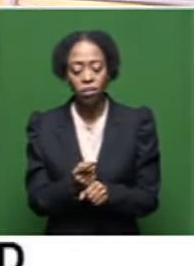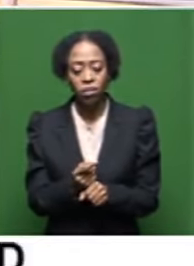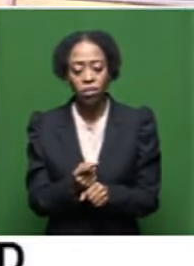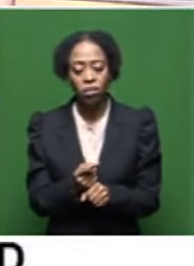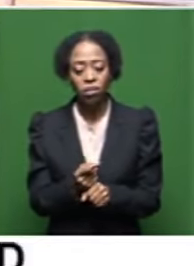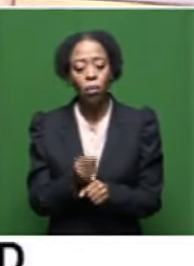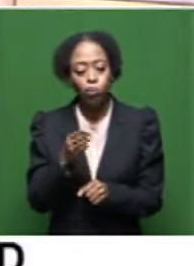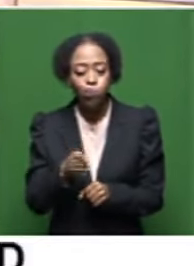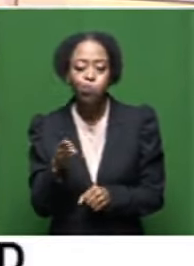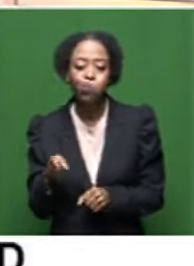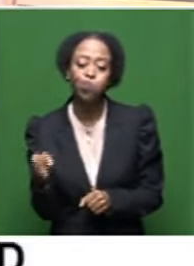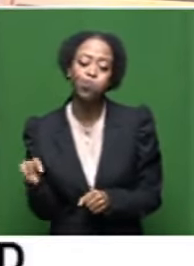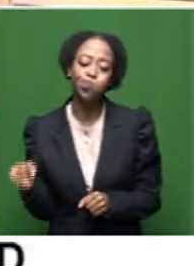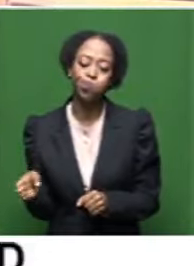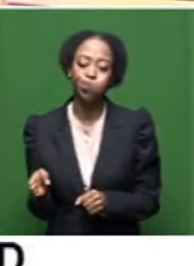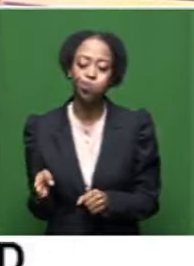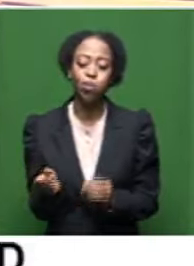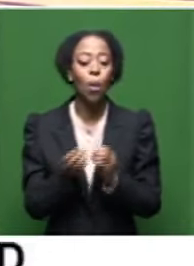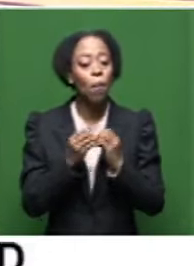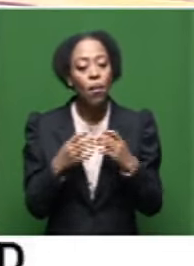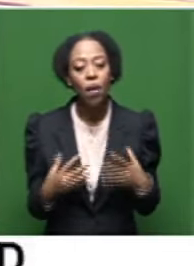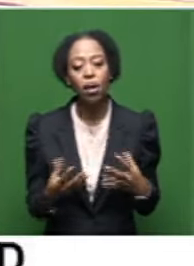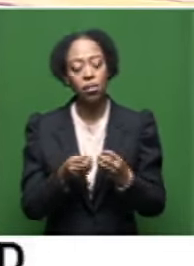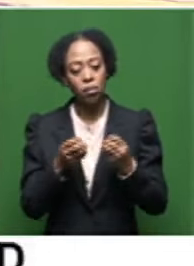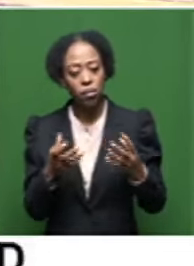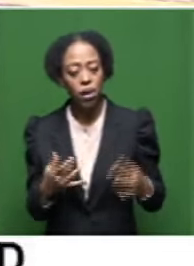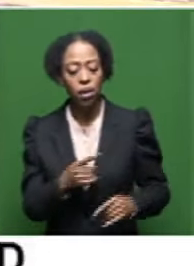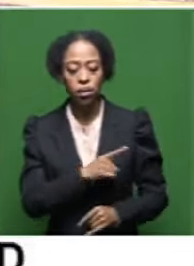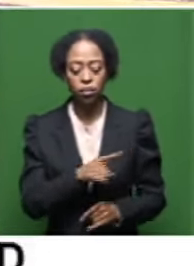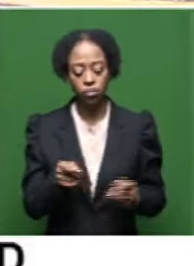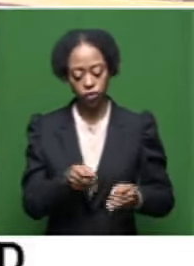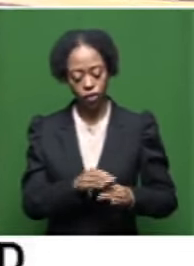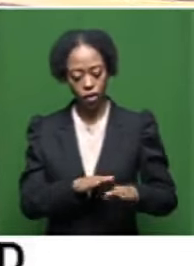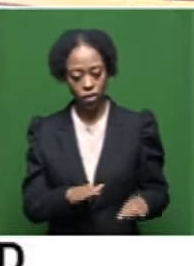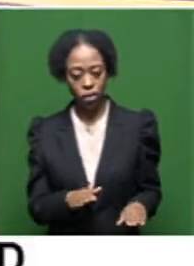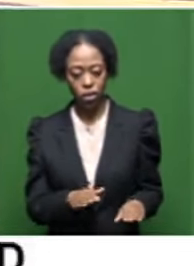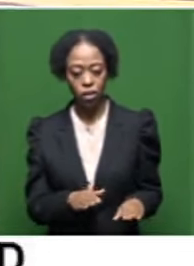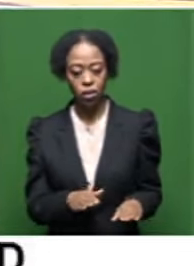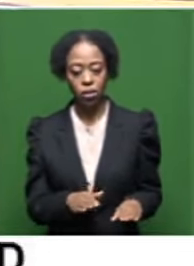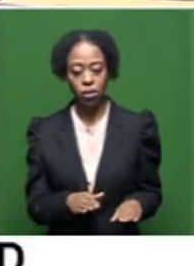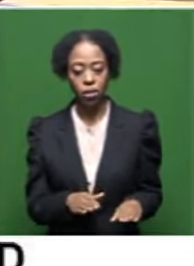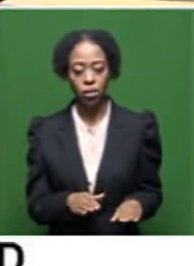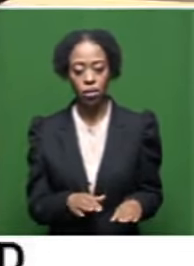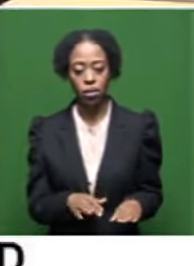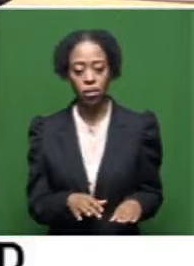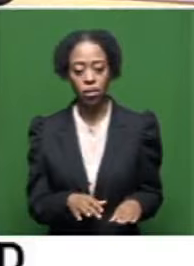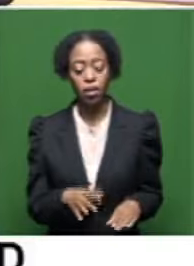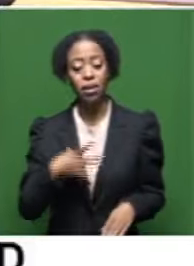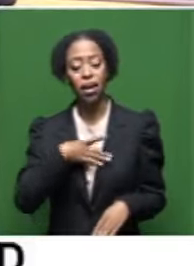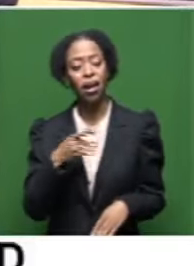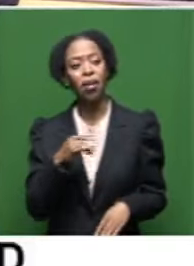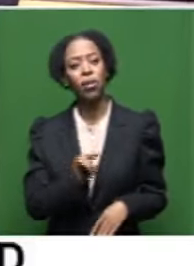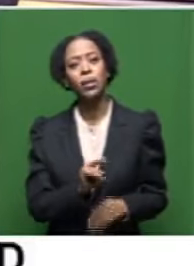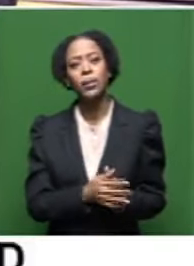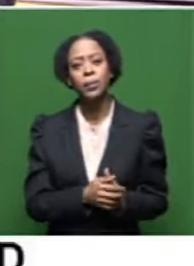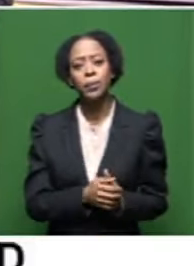presence, you know, at many of these funerals. And what I loved about it was